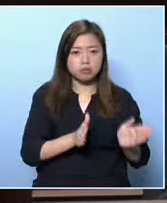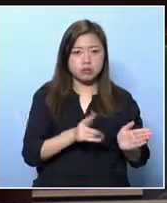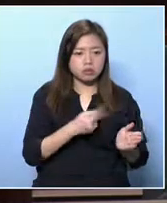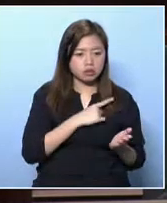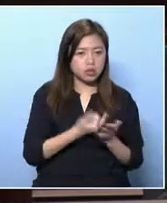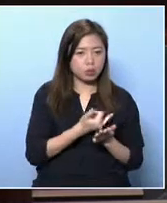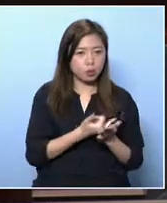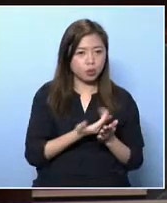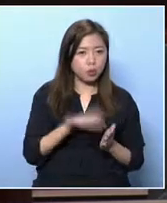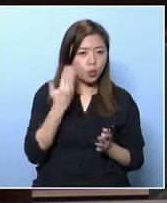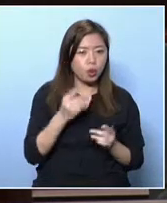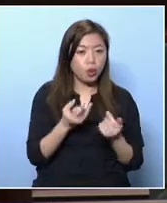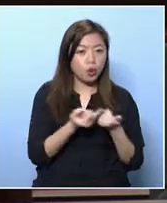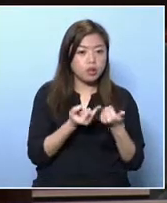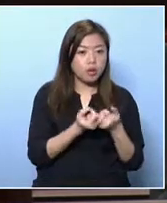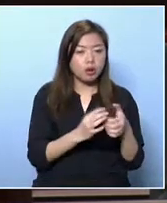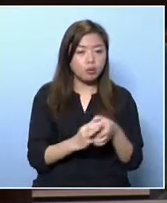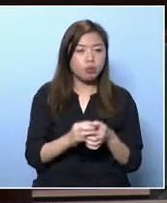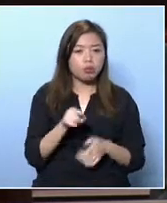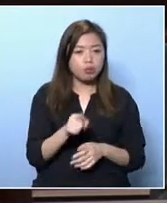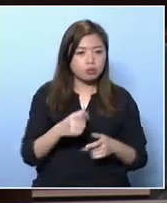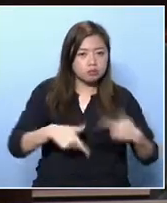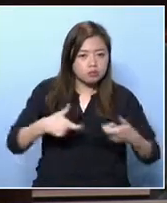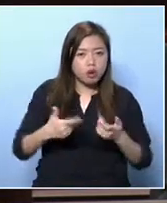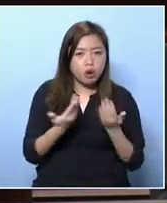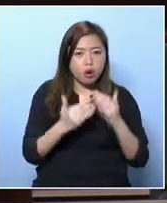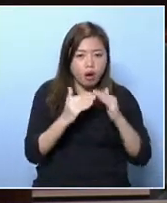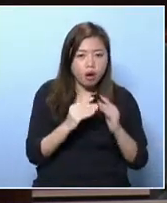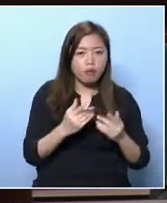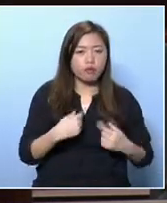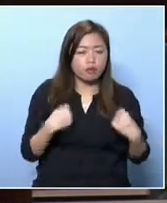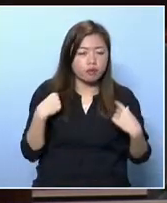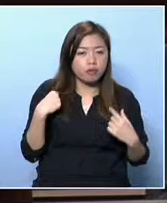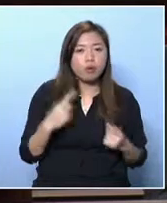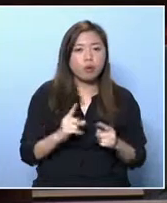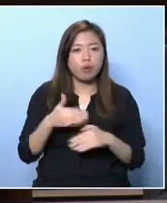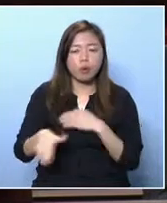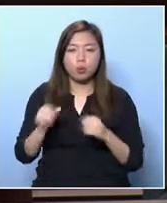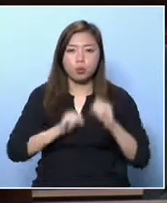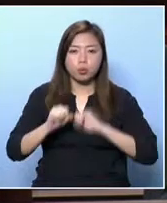For quite some time, the administration has not reviewed the